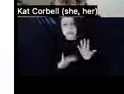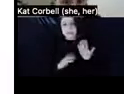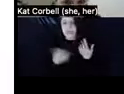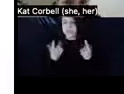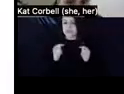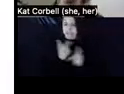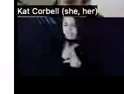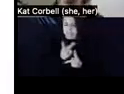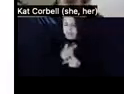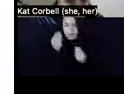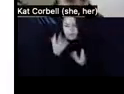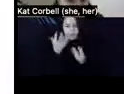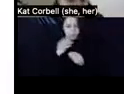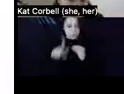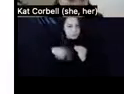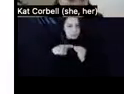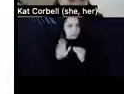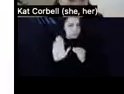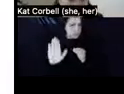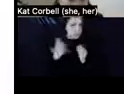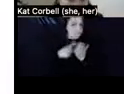information about, um,